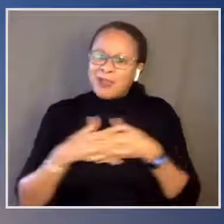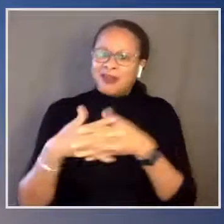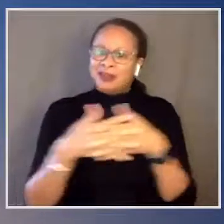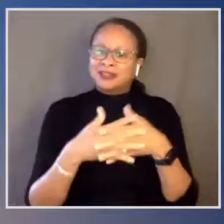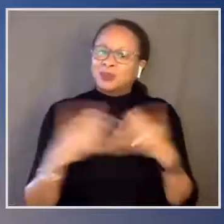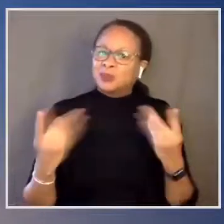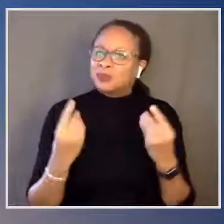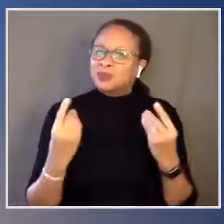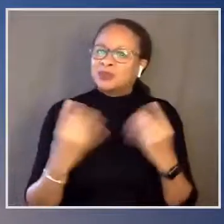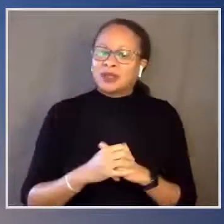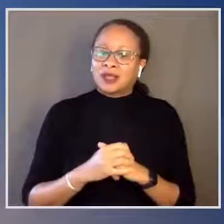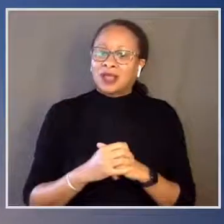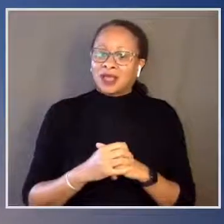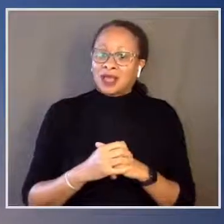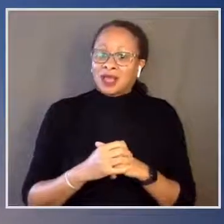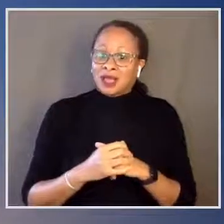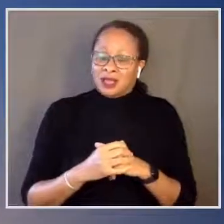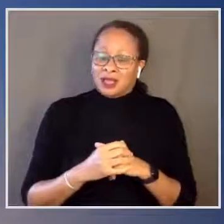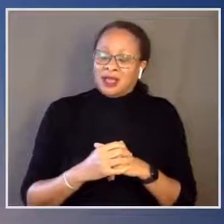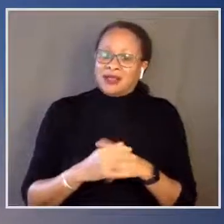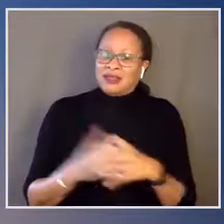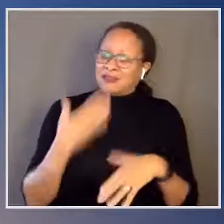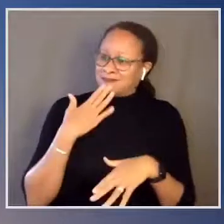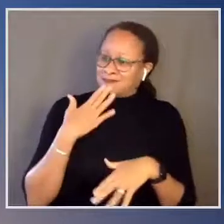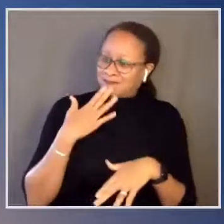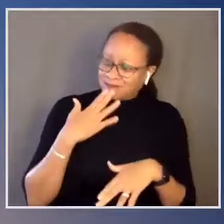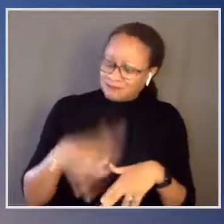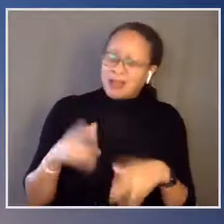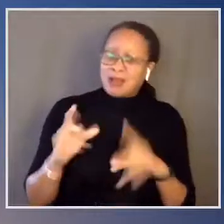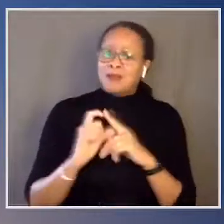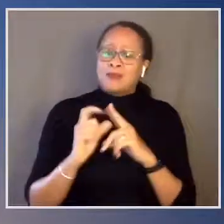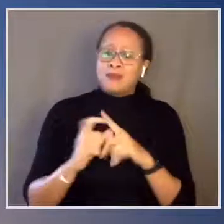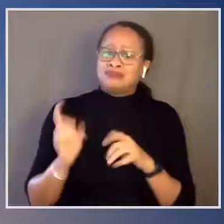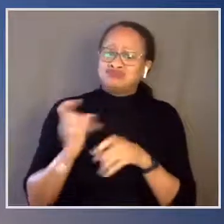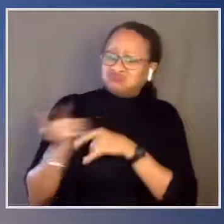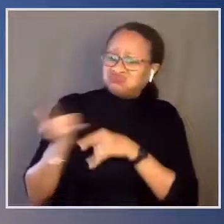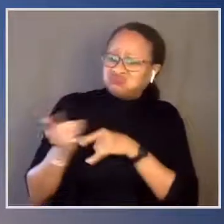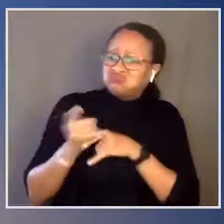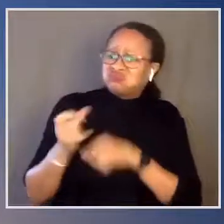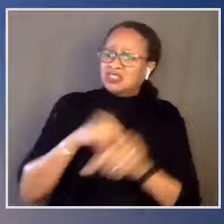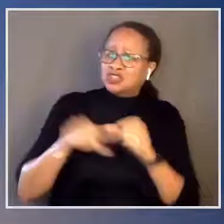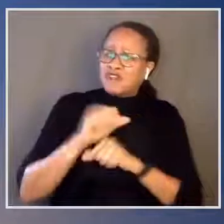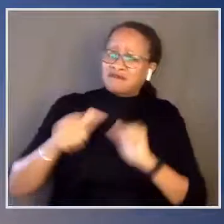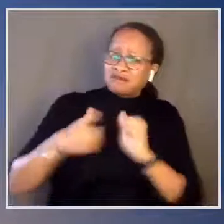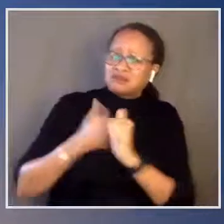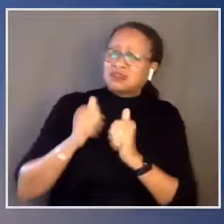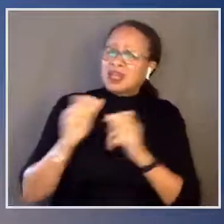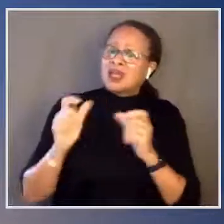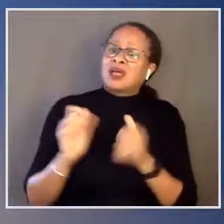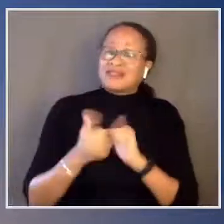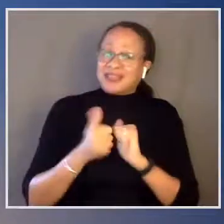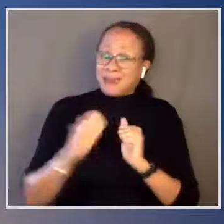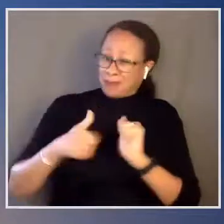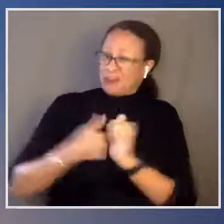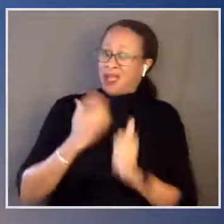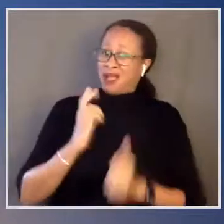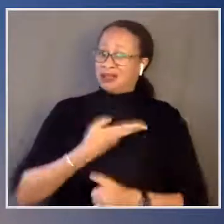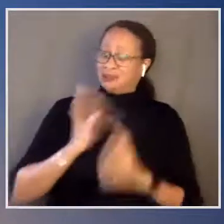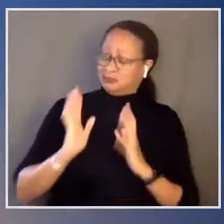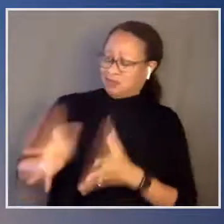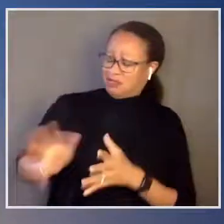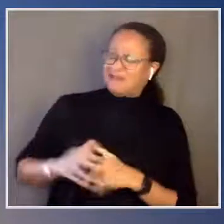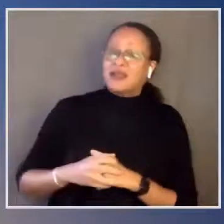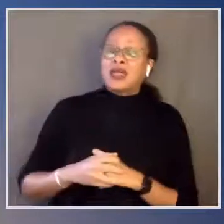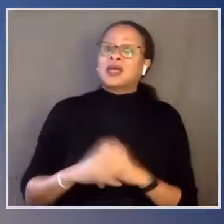To put the harsh rhetoric of the campaign behind us. To lower the temperature. To see each other again.